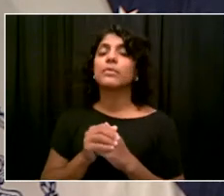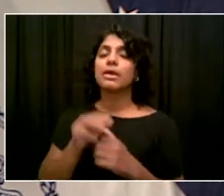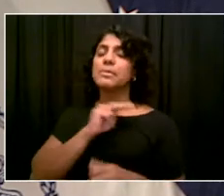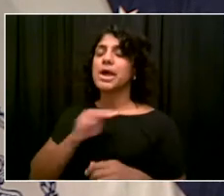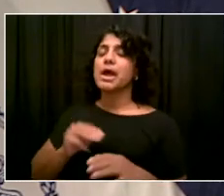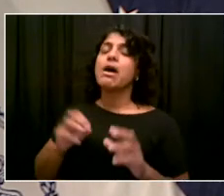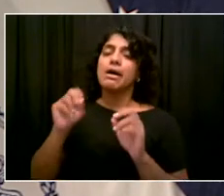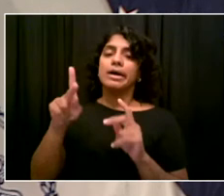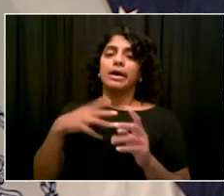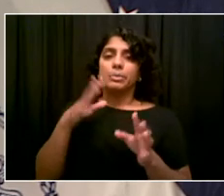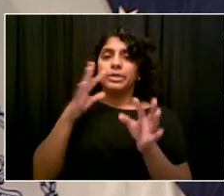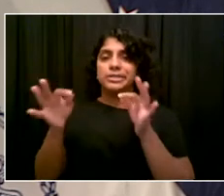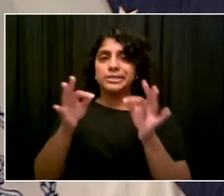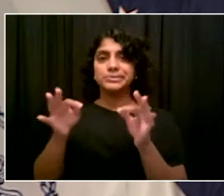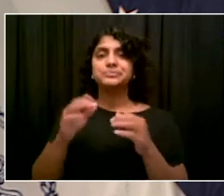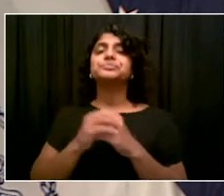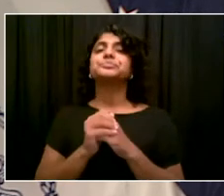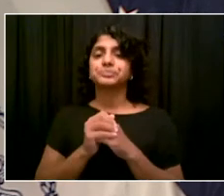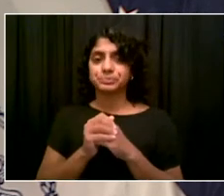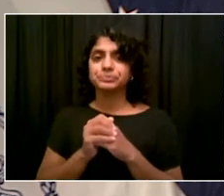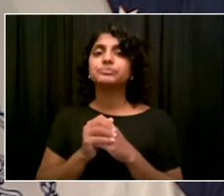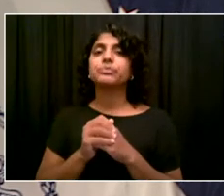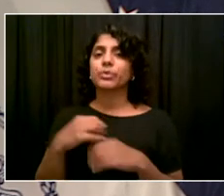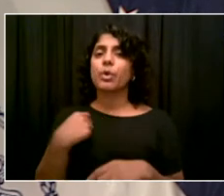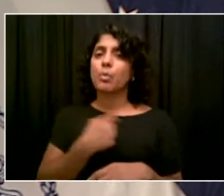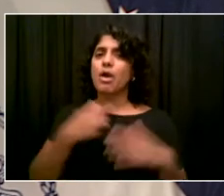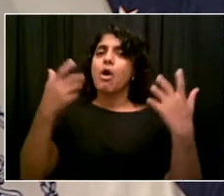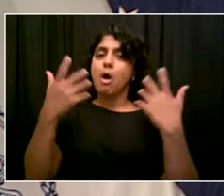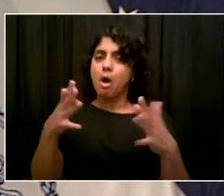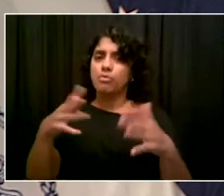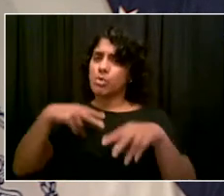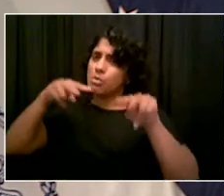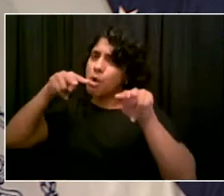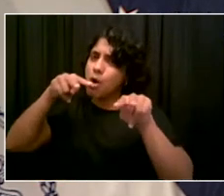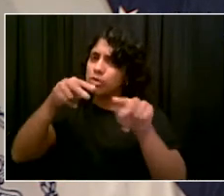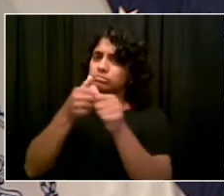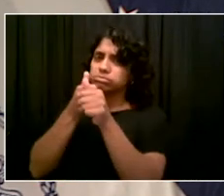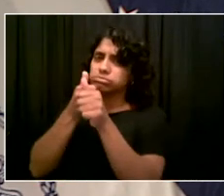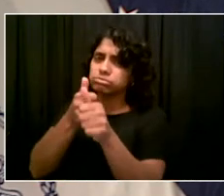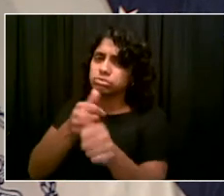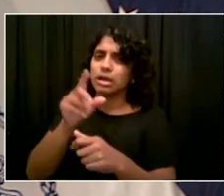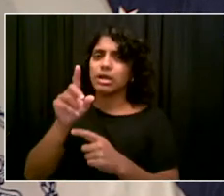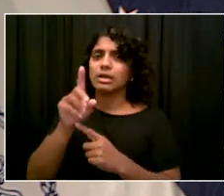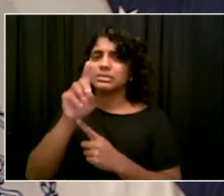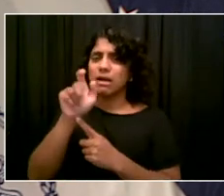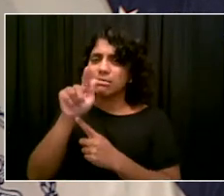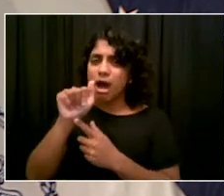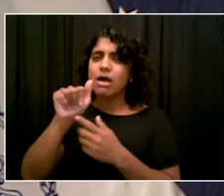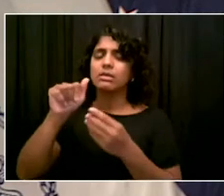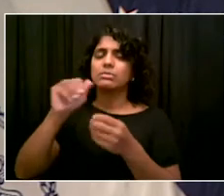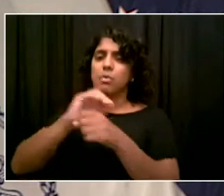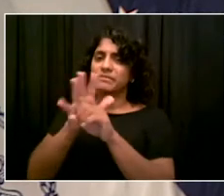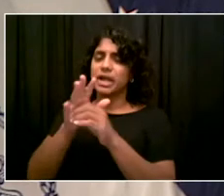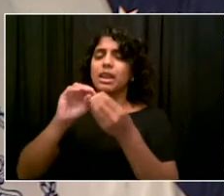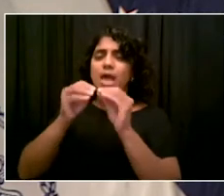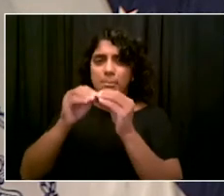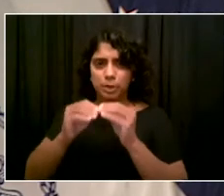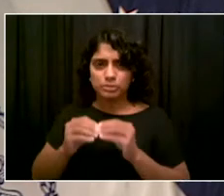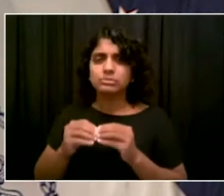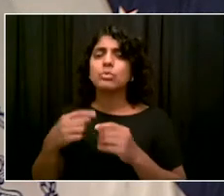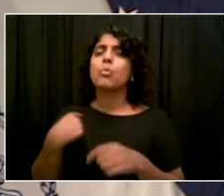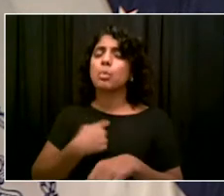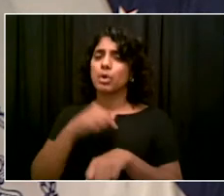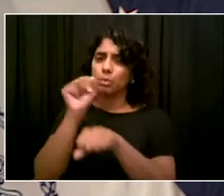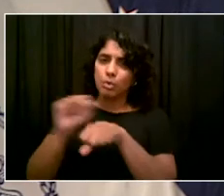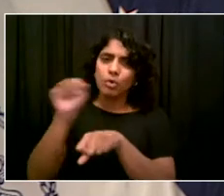more of our mobile efforts into those communities, working with community leaders. We know, Bob, a lot of this has to be done very locally. That's why we have